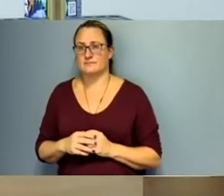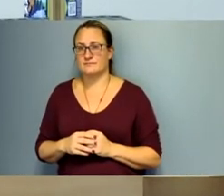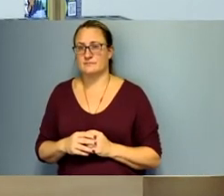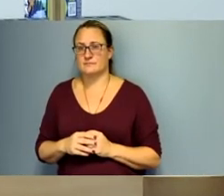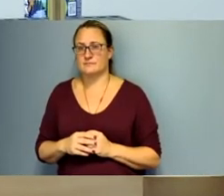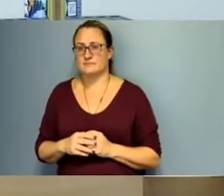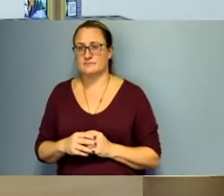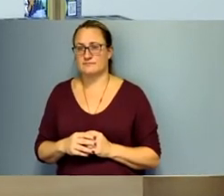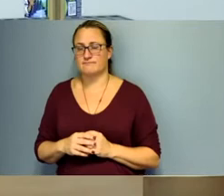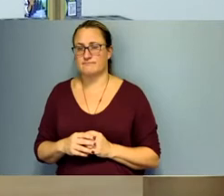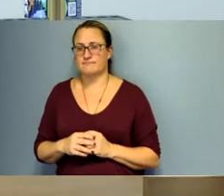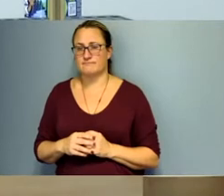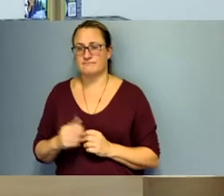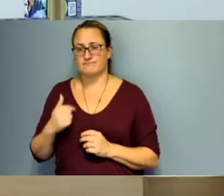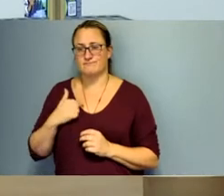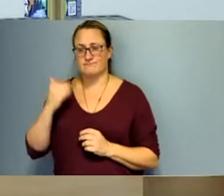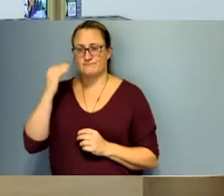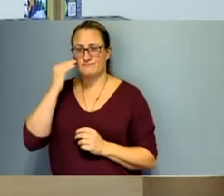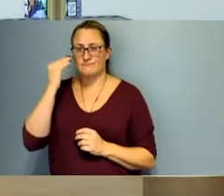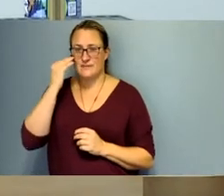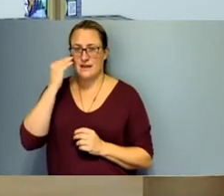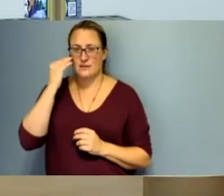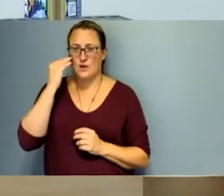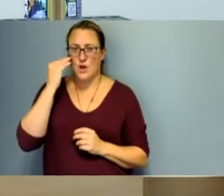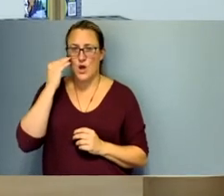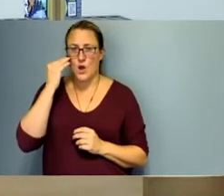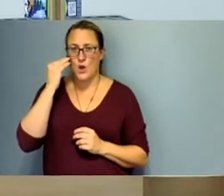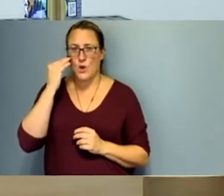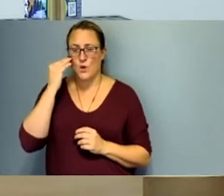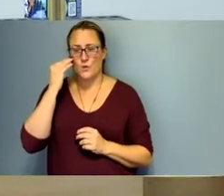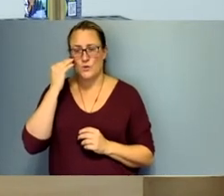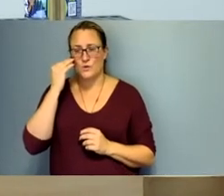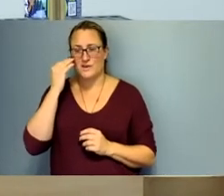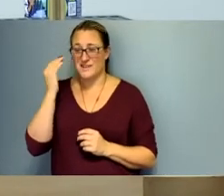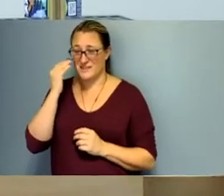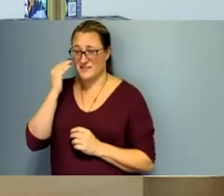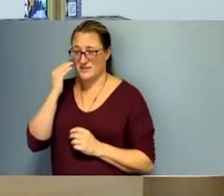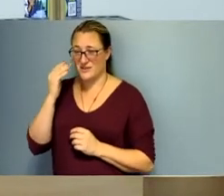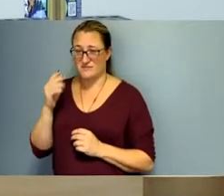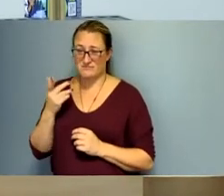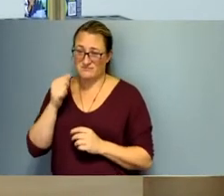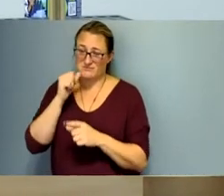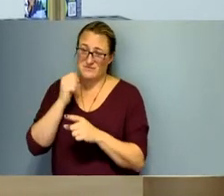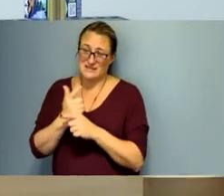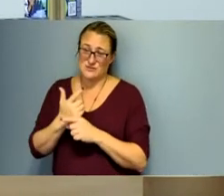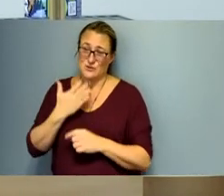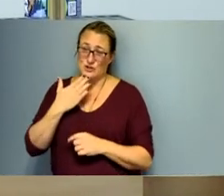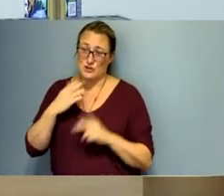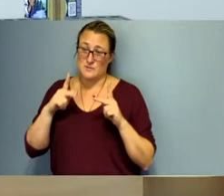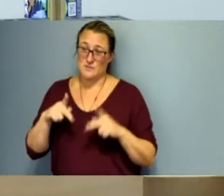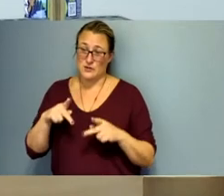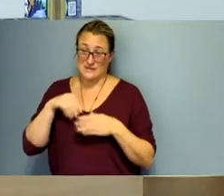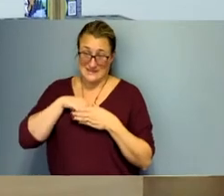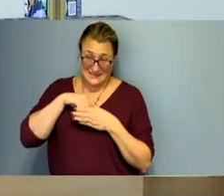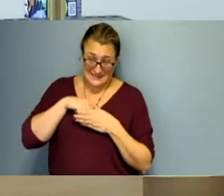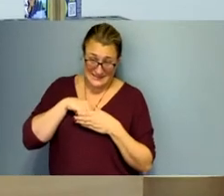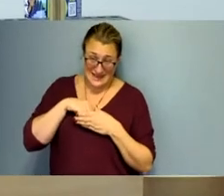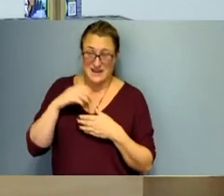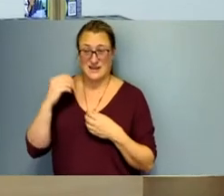i know for sure like that email that she was a good person inside and out and